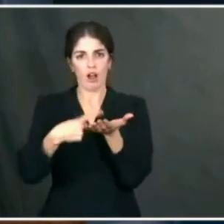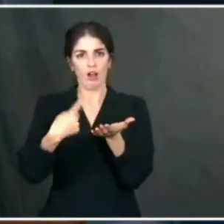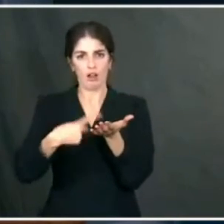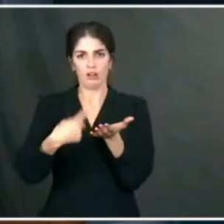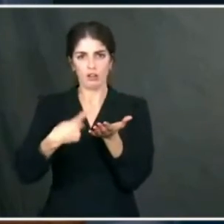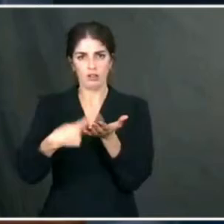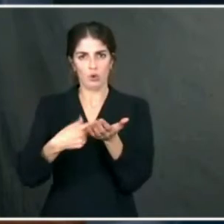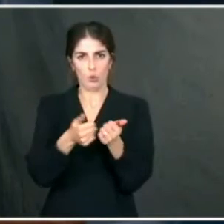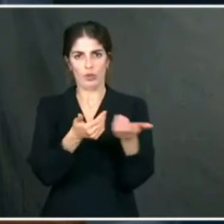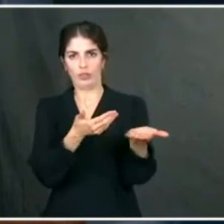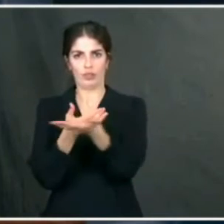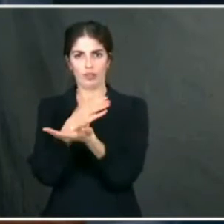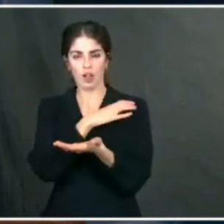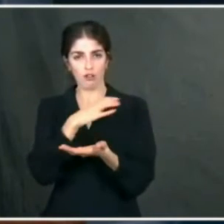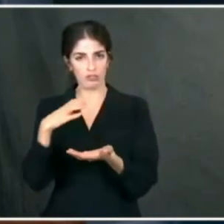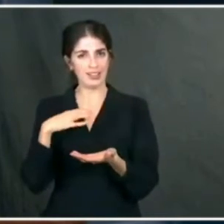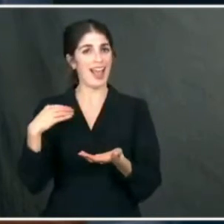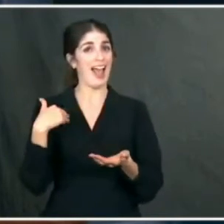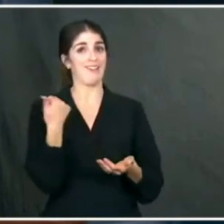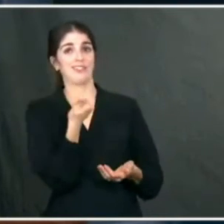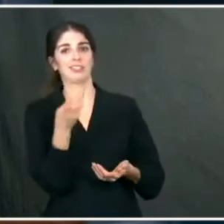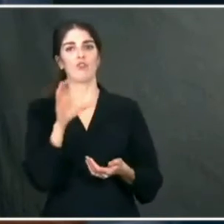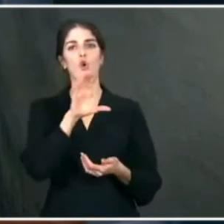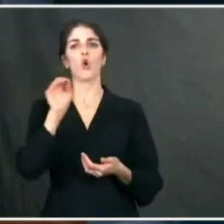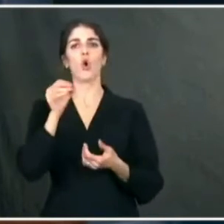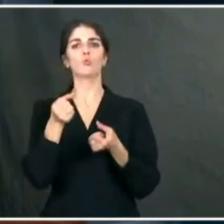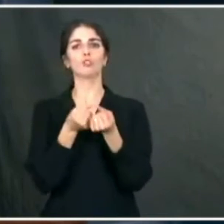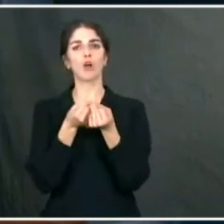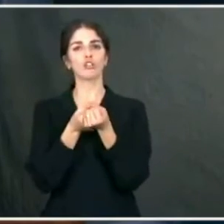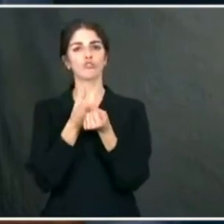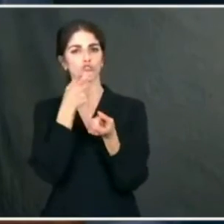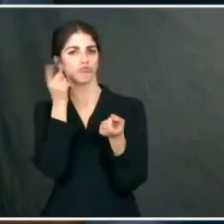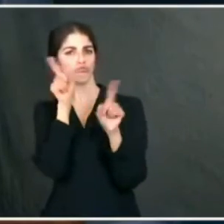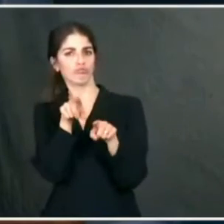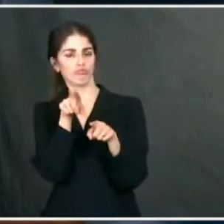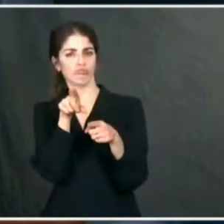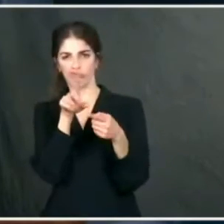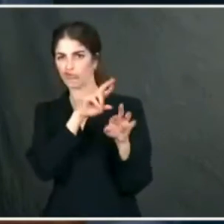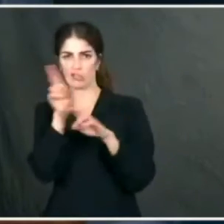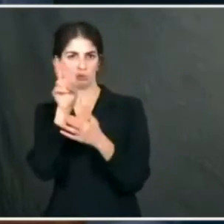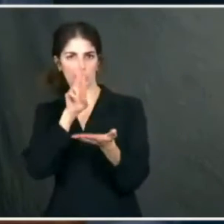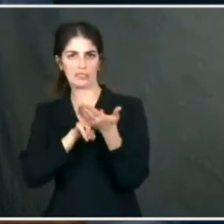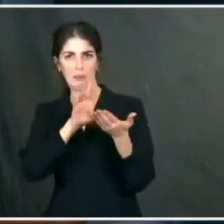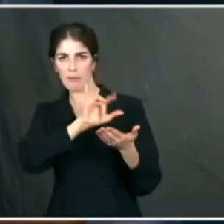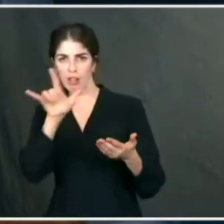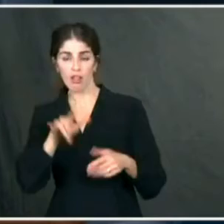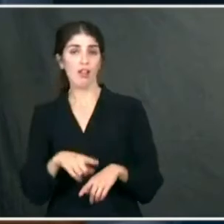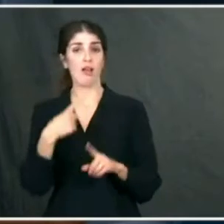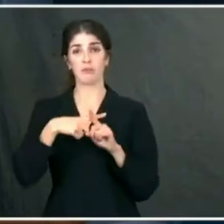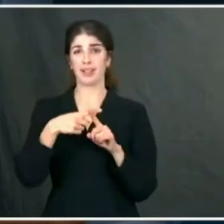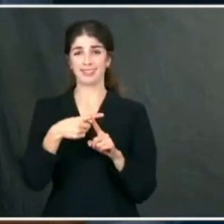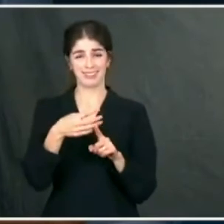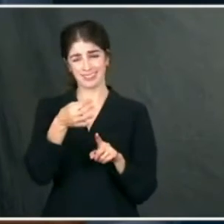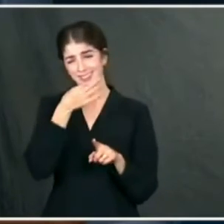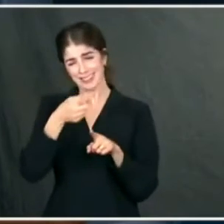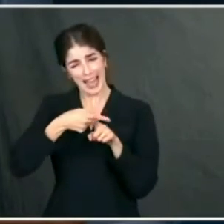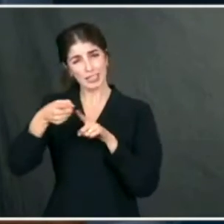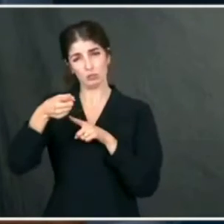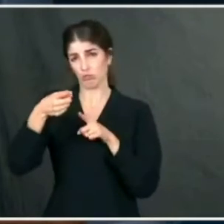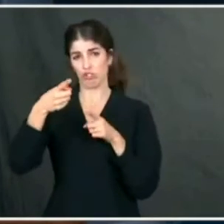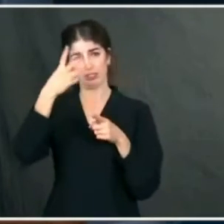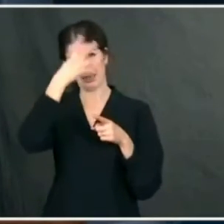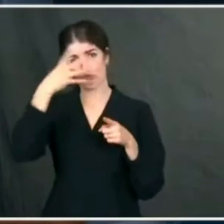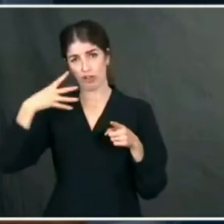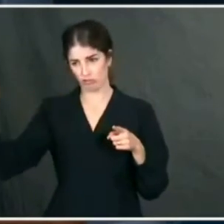There are already a number of co-sponsors who have been announced to have those discussions. There are experts on immigration who have worked on